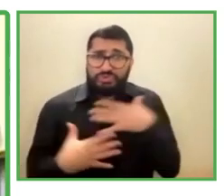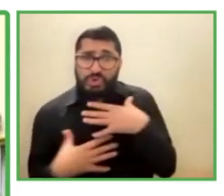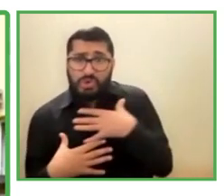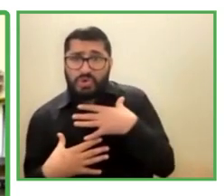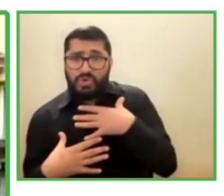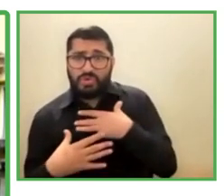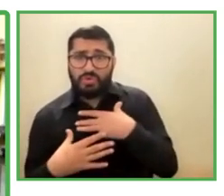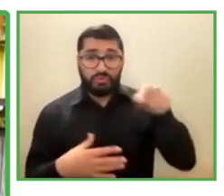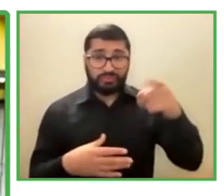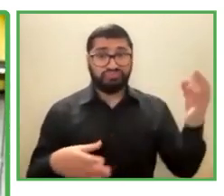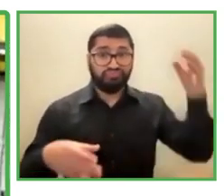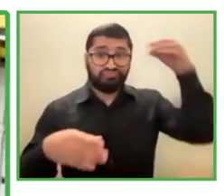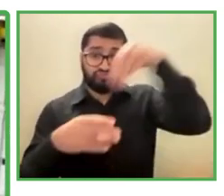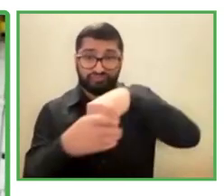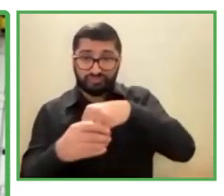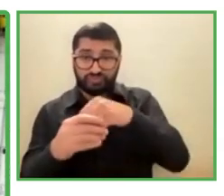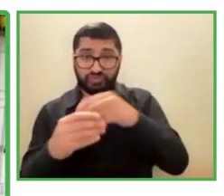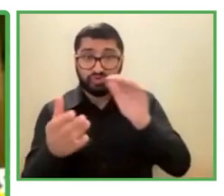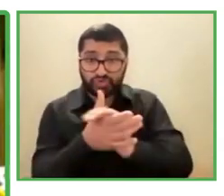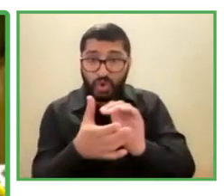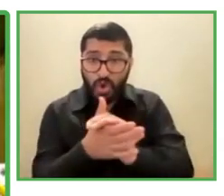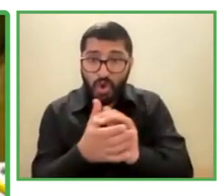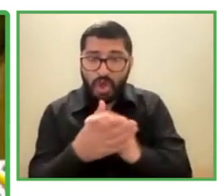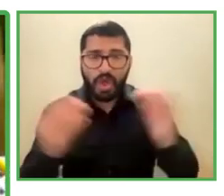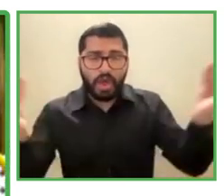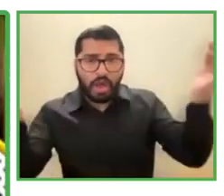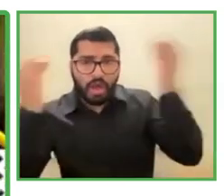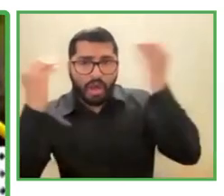the school, I learned to be self-sufficient.